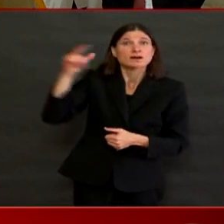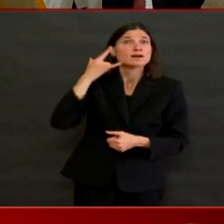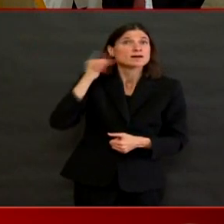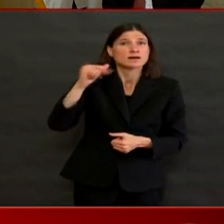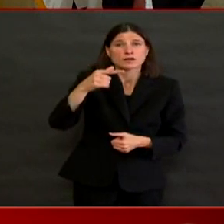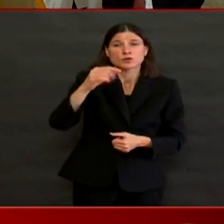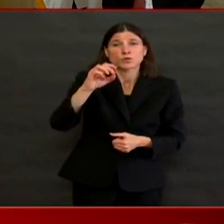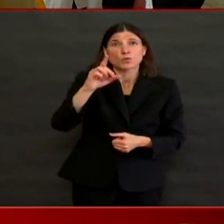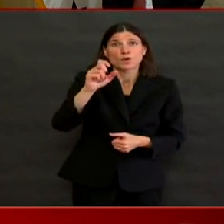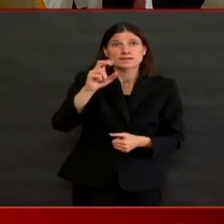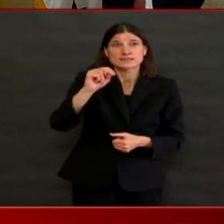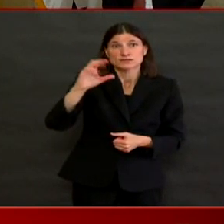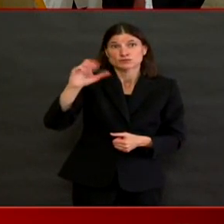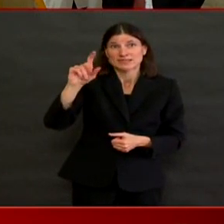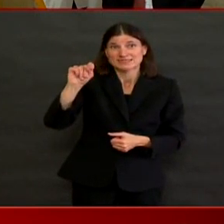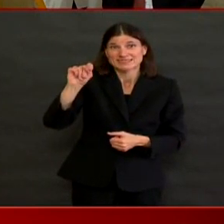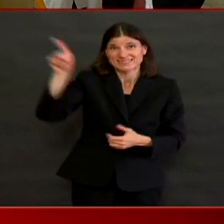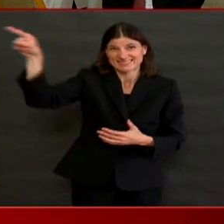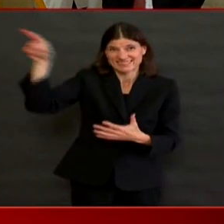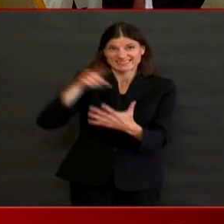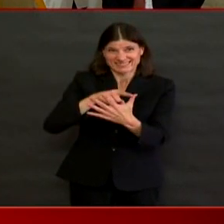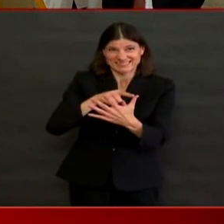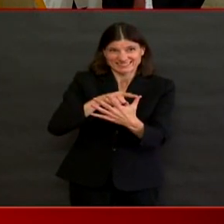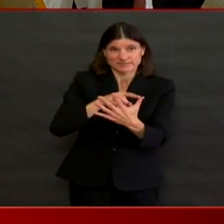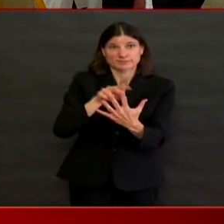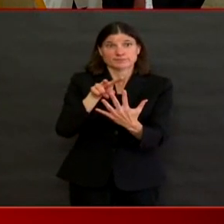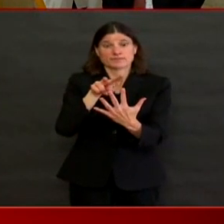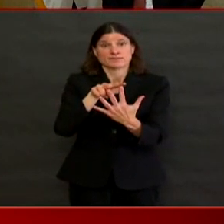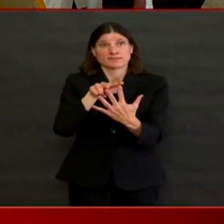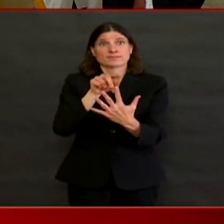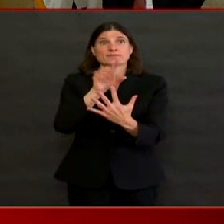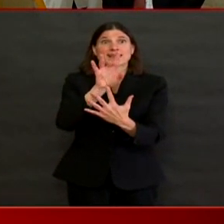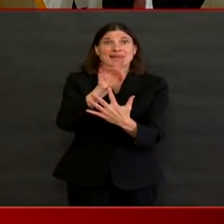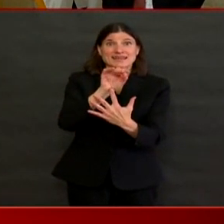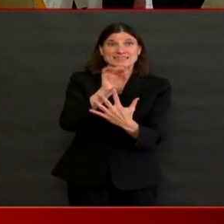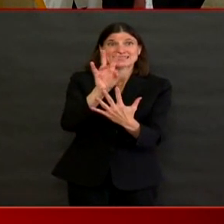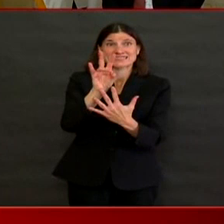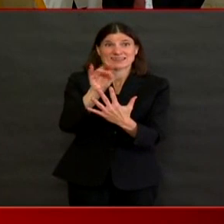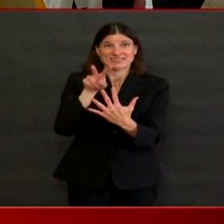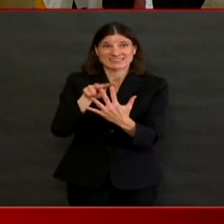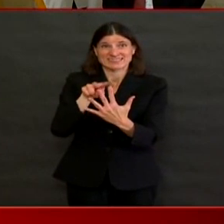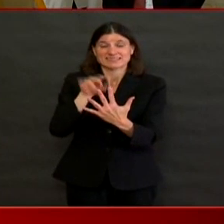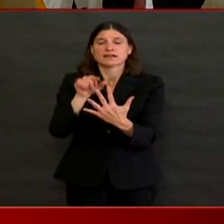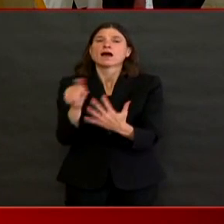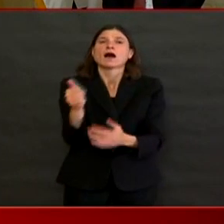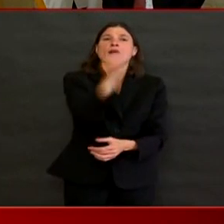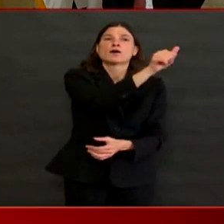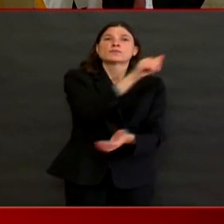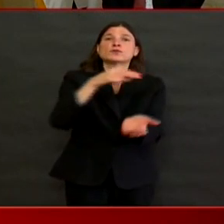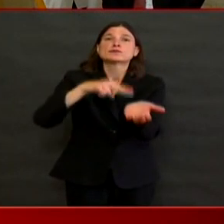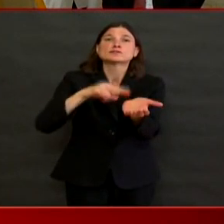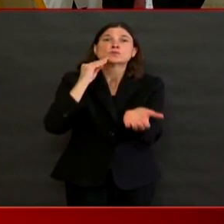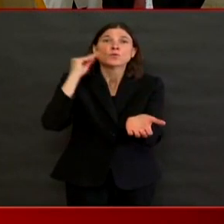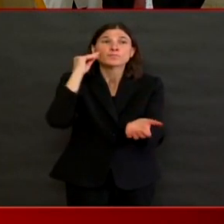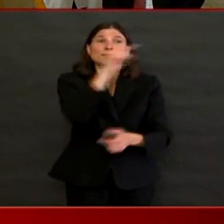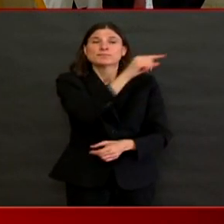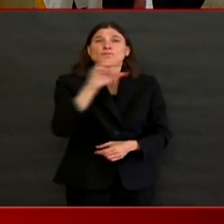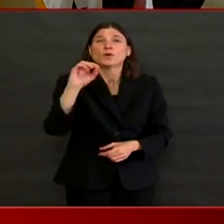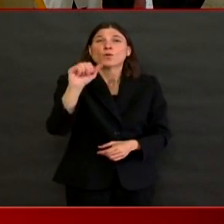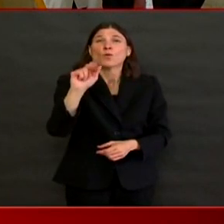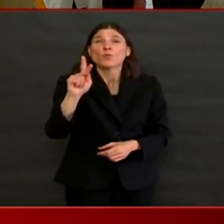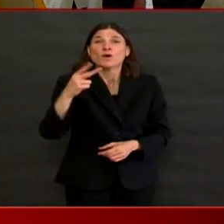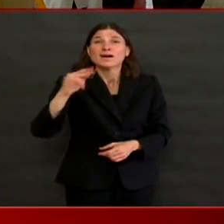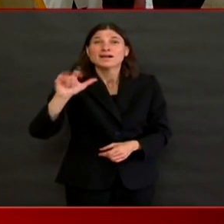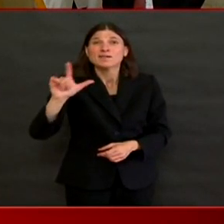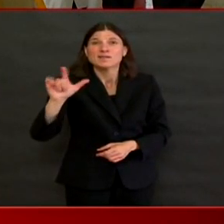70s. While I'm on the topic of data, I want to pull back and return to something I got asked about